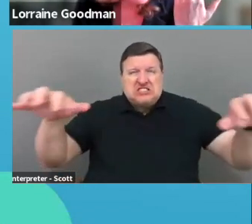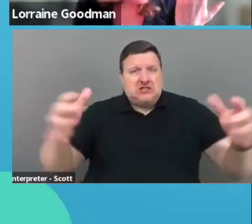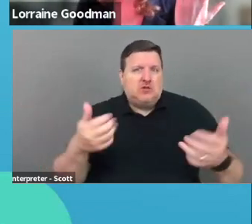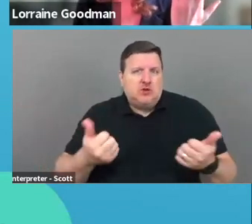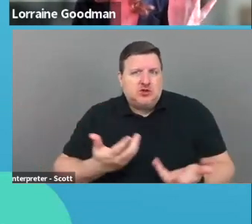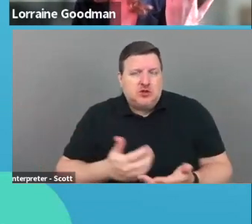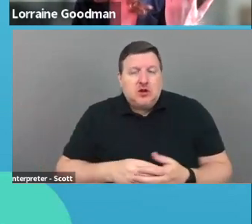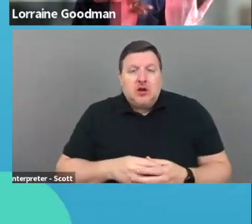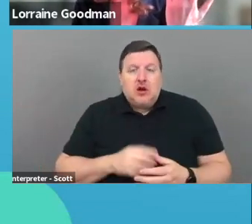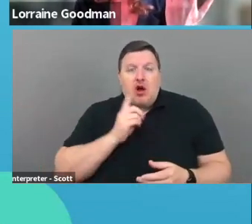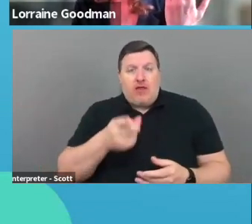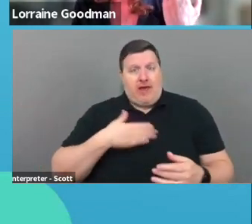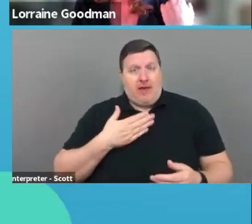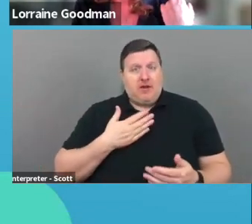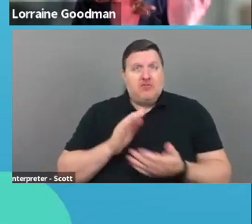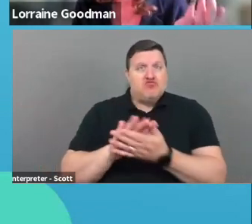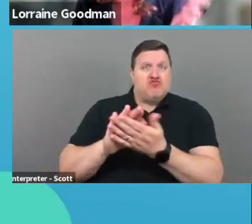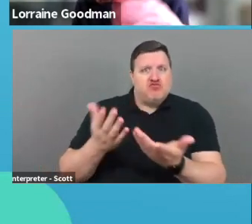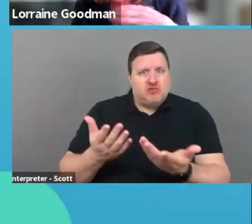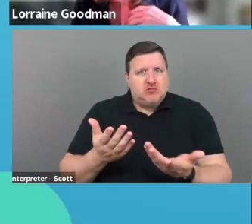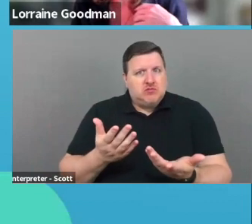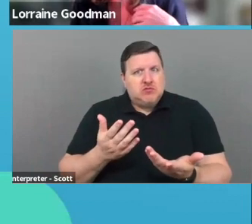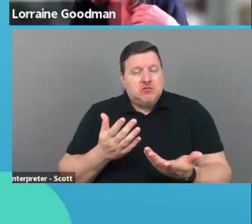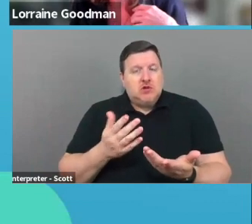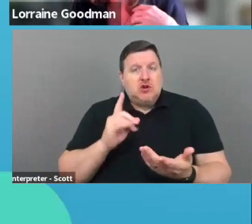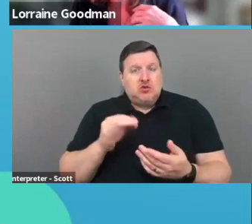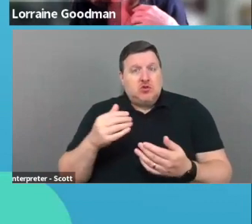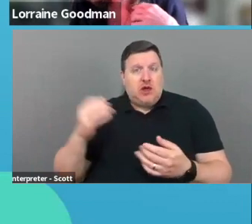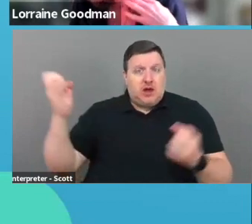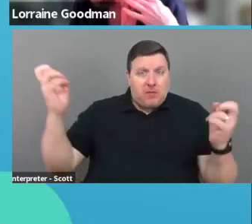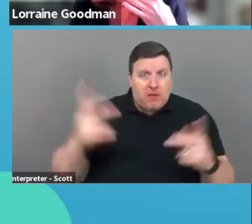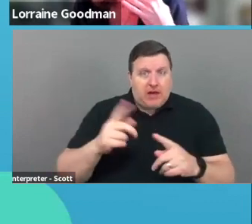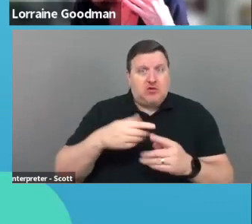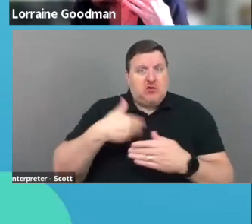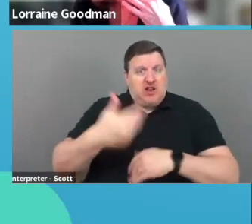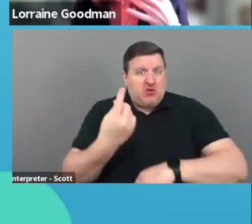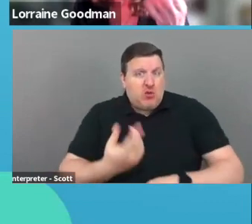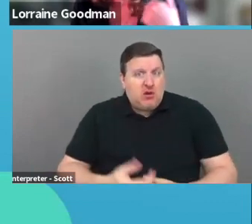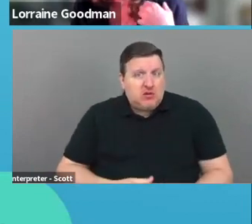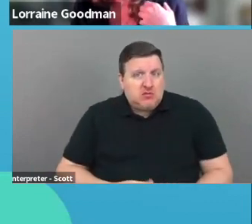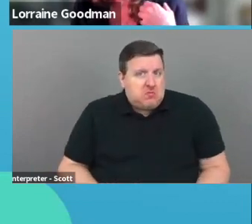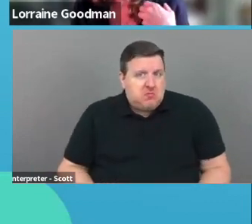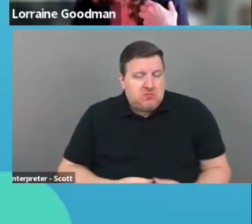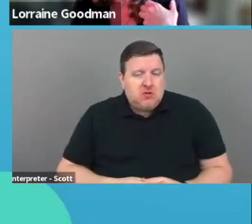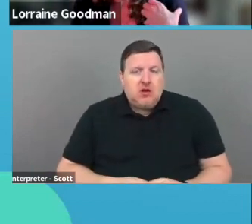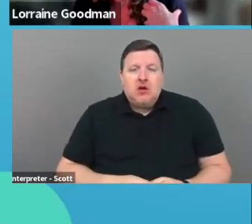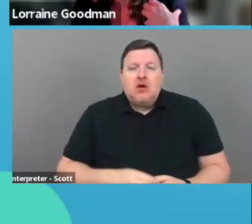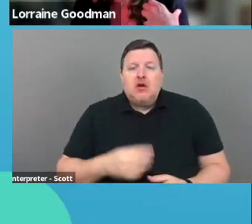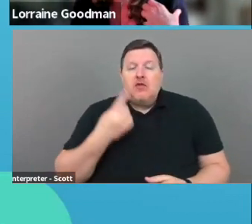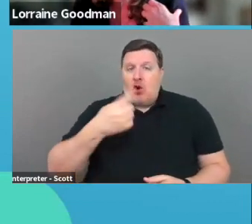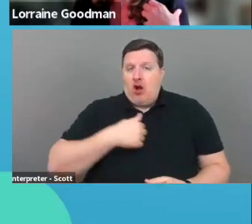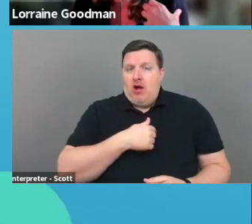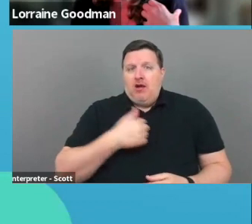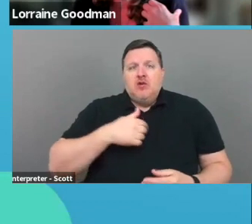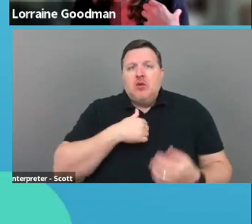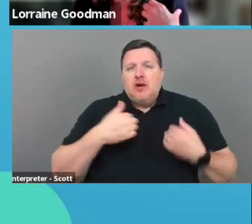are they happy? Do they come back to the next concert? And then for us, for example, we